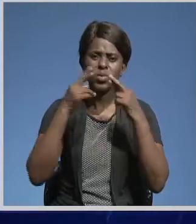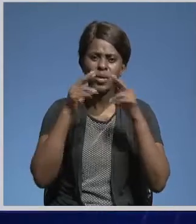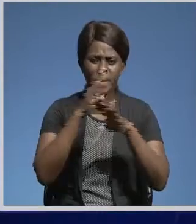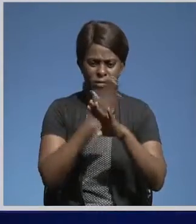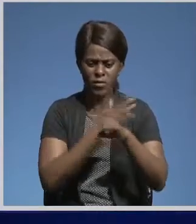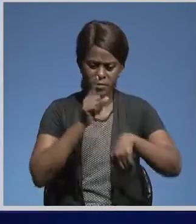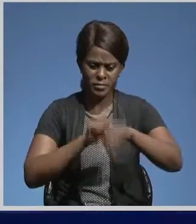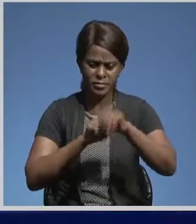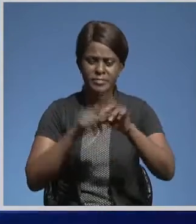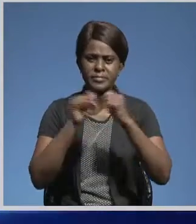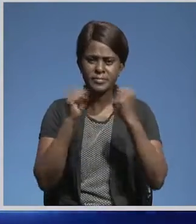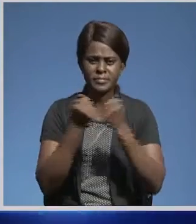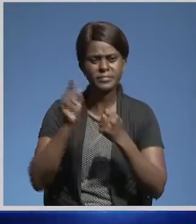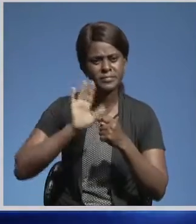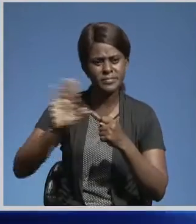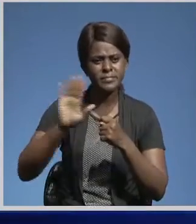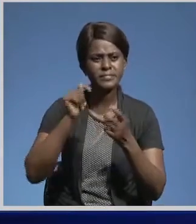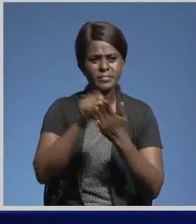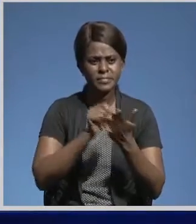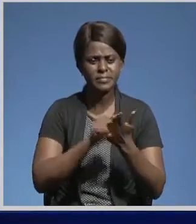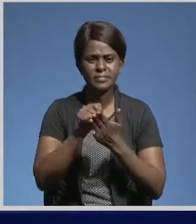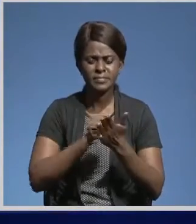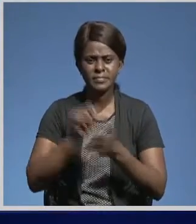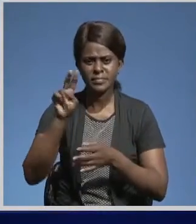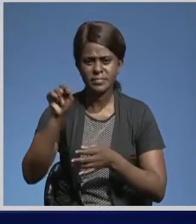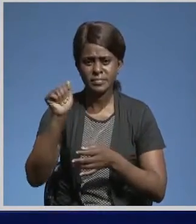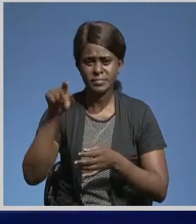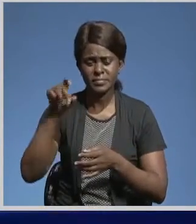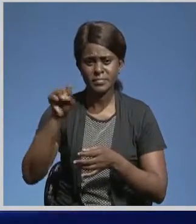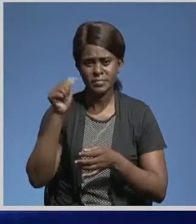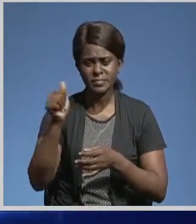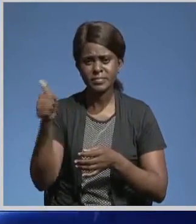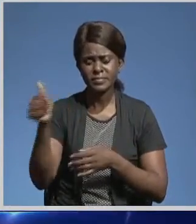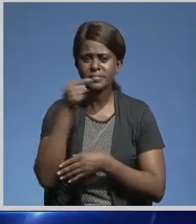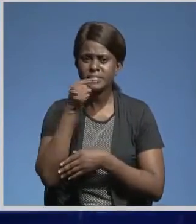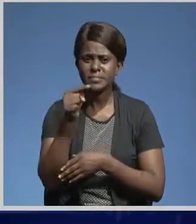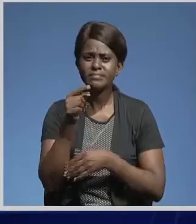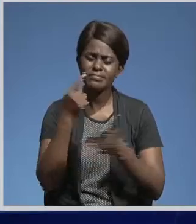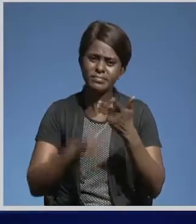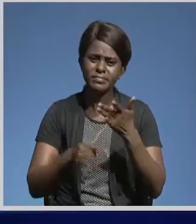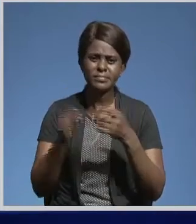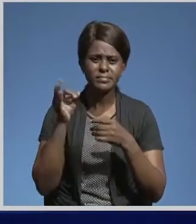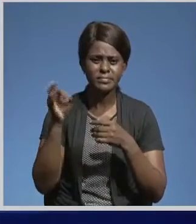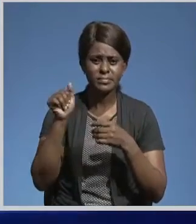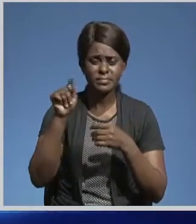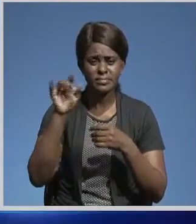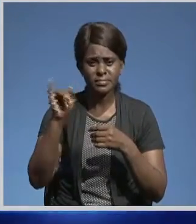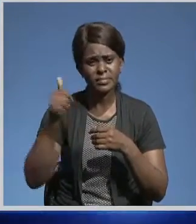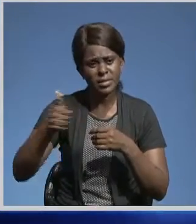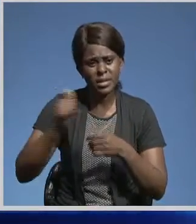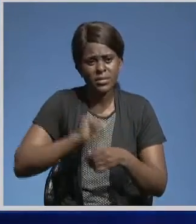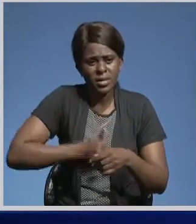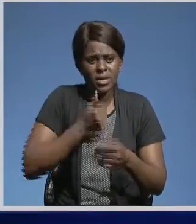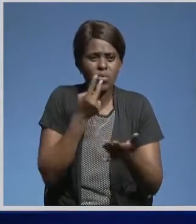the match after the team did their usual random tests. NAPSA Stars Football Club said in a statement that Fatih has since gone into